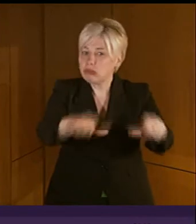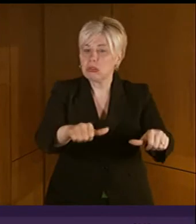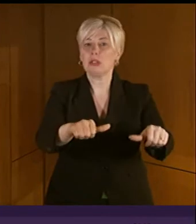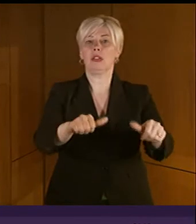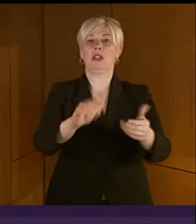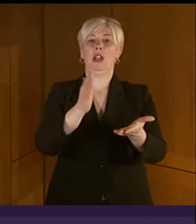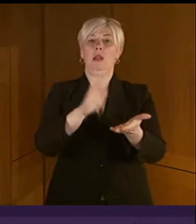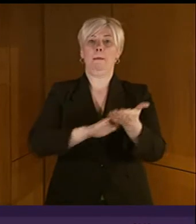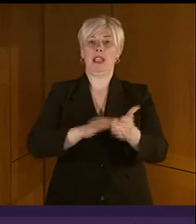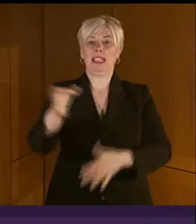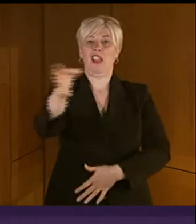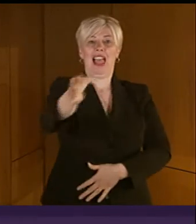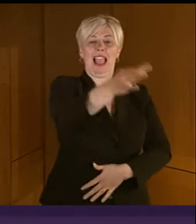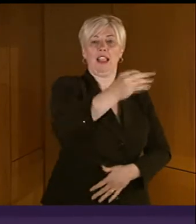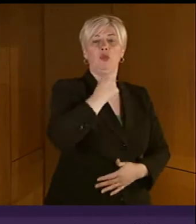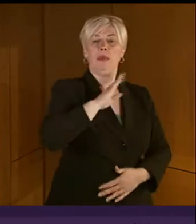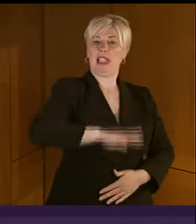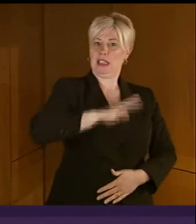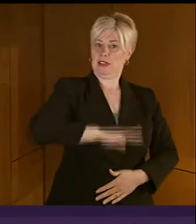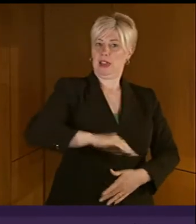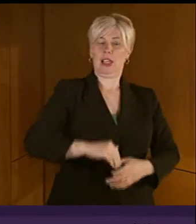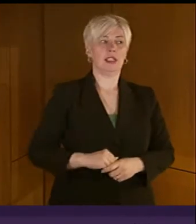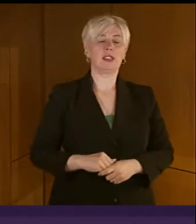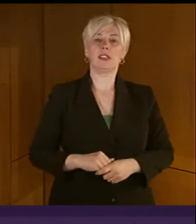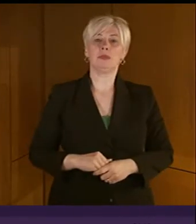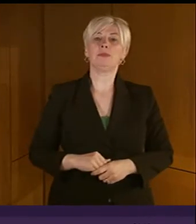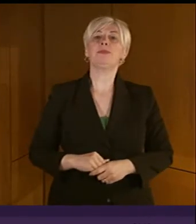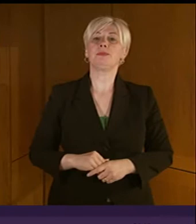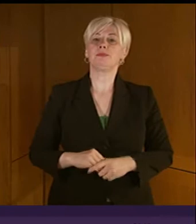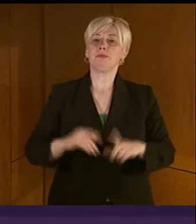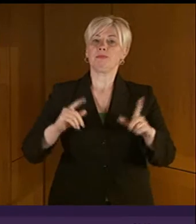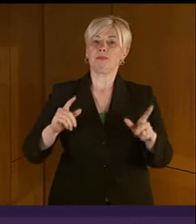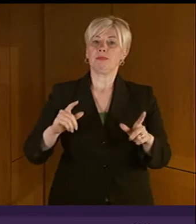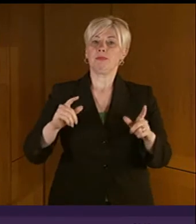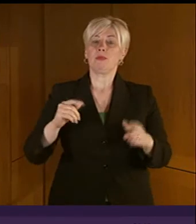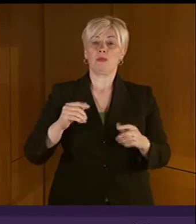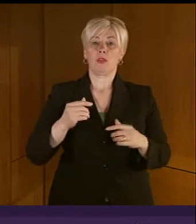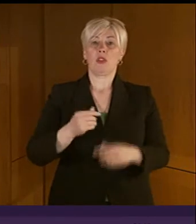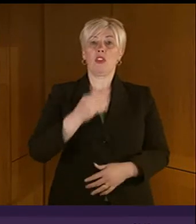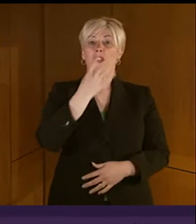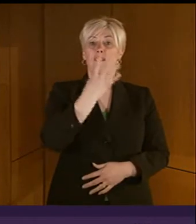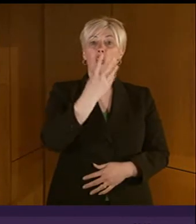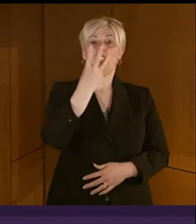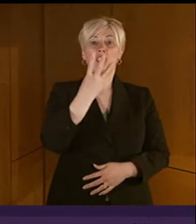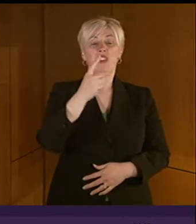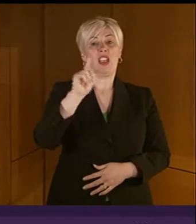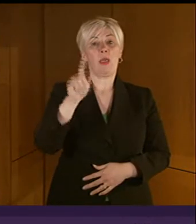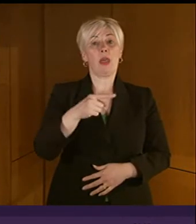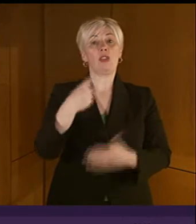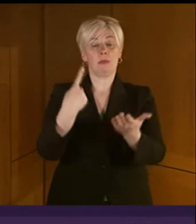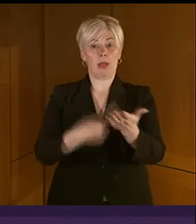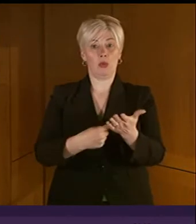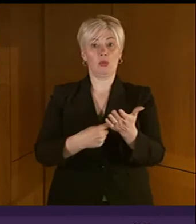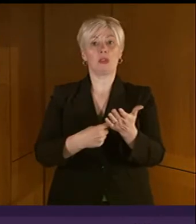the local community. Mr Russell. The gap between the parties is £43,000 on a tender worth £700